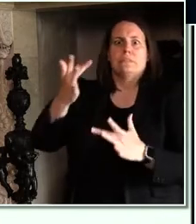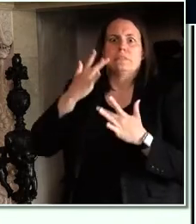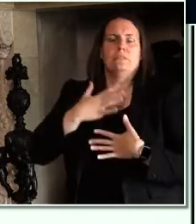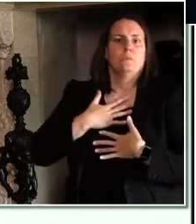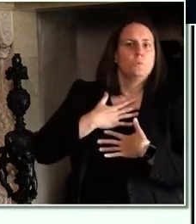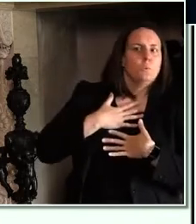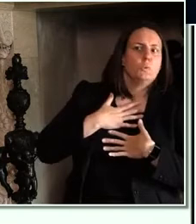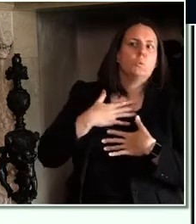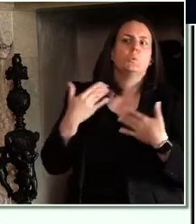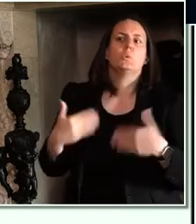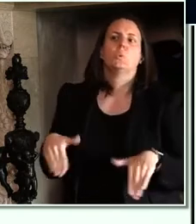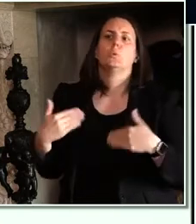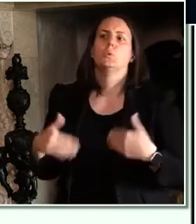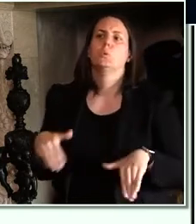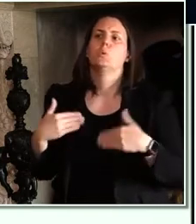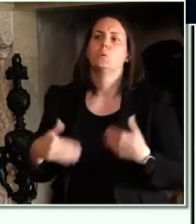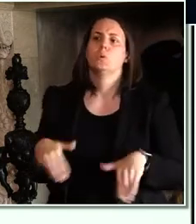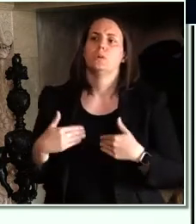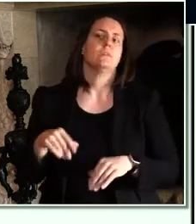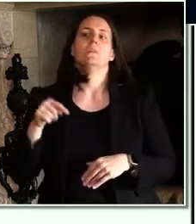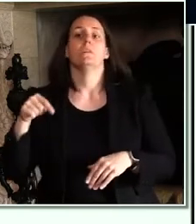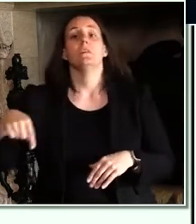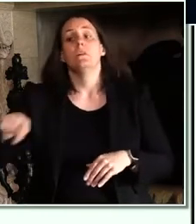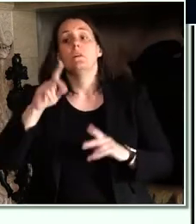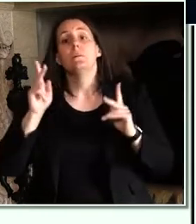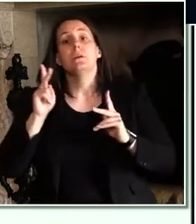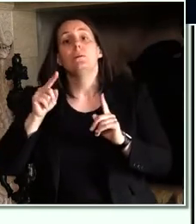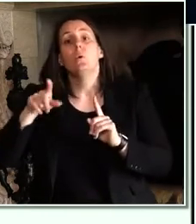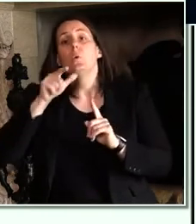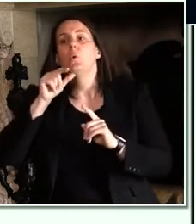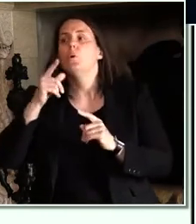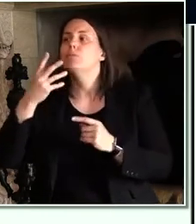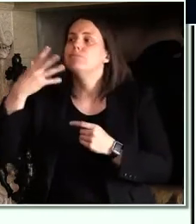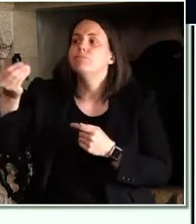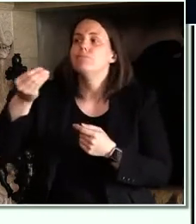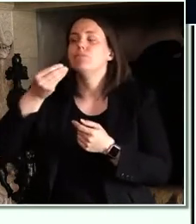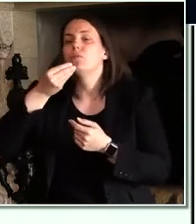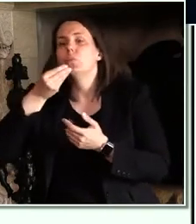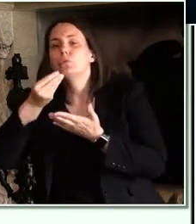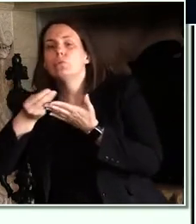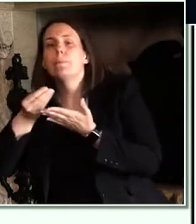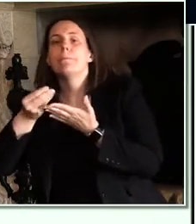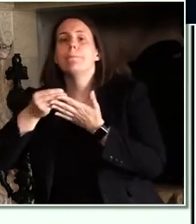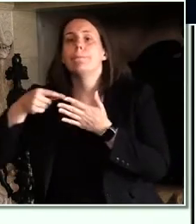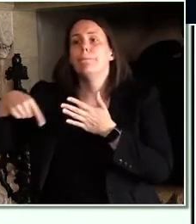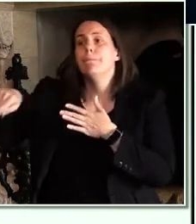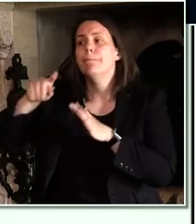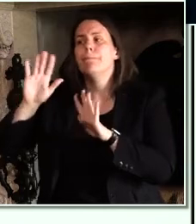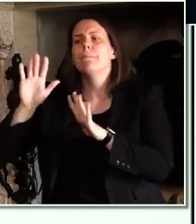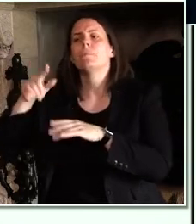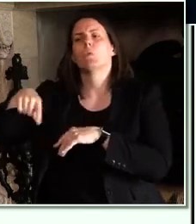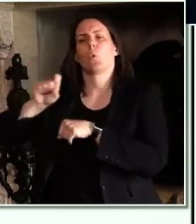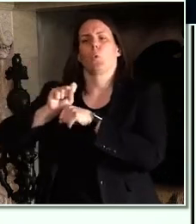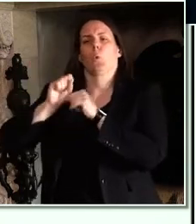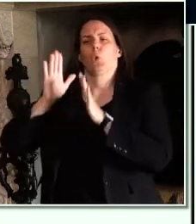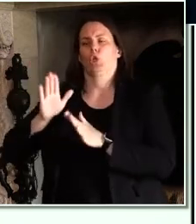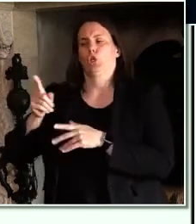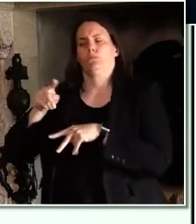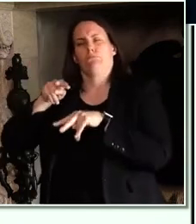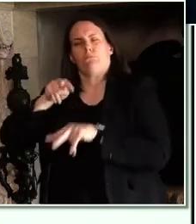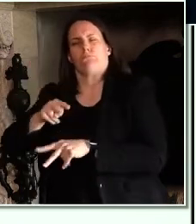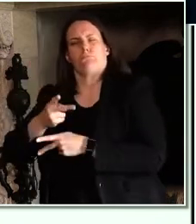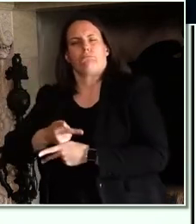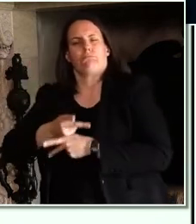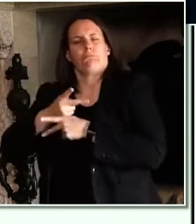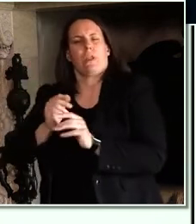or crowded spaces, and then because of this, they're less likely to have been exposed. We know that that's our safety net,